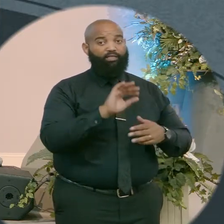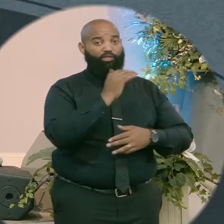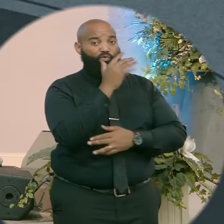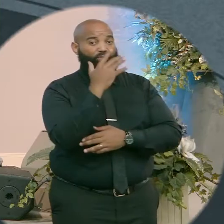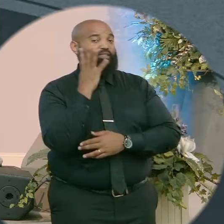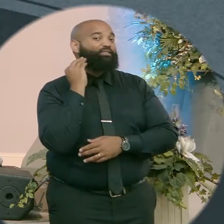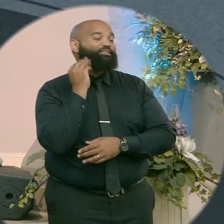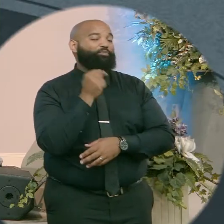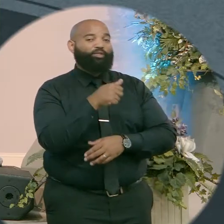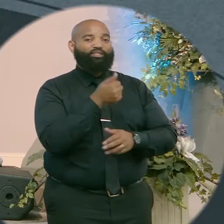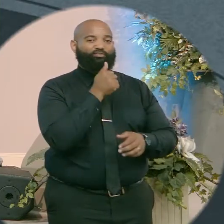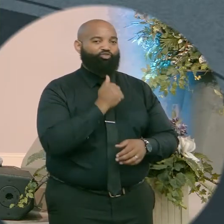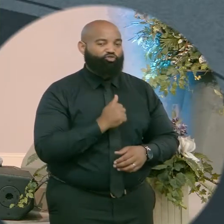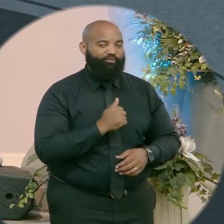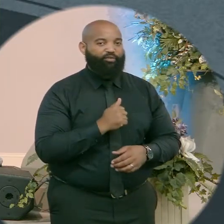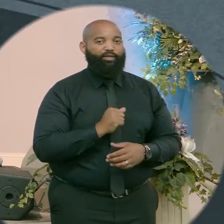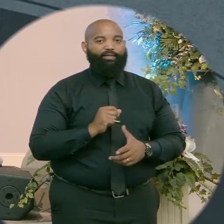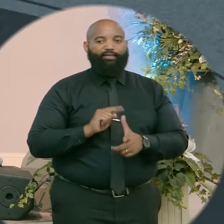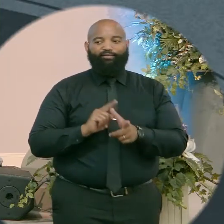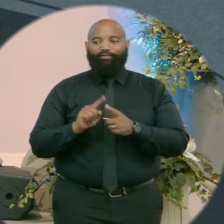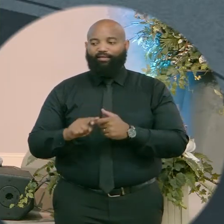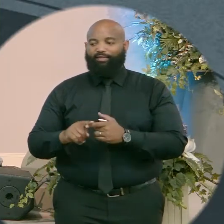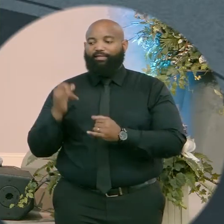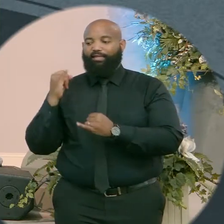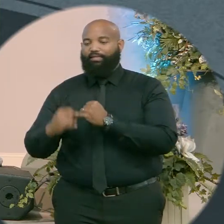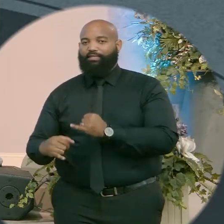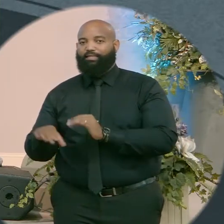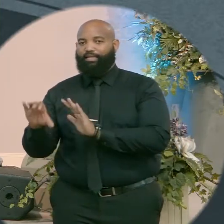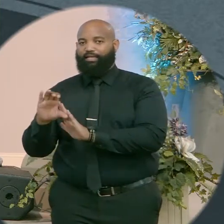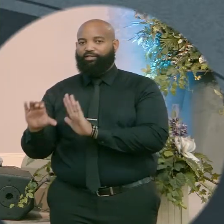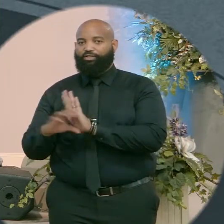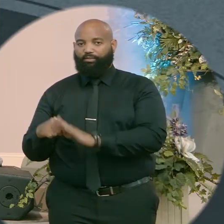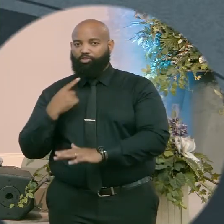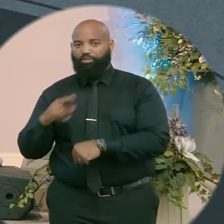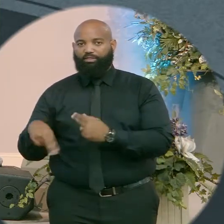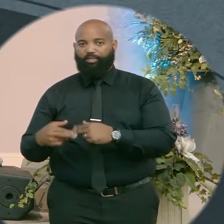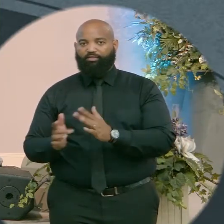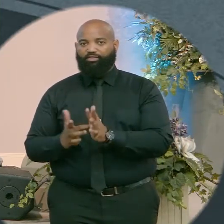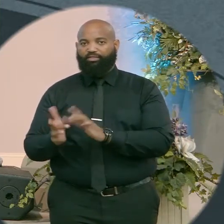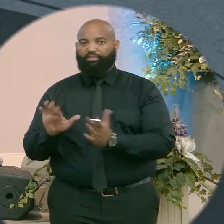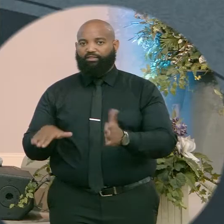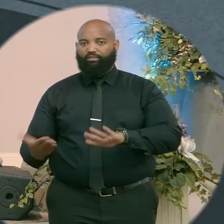tells them that the Lord was with them working with them and there were signs. signs.